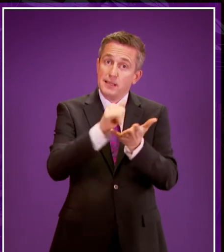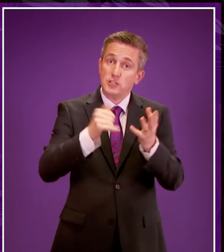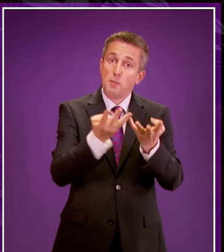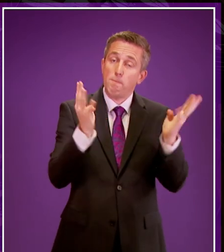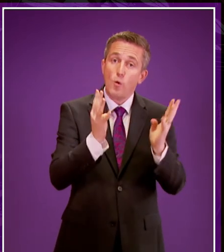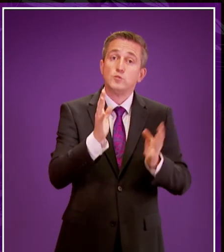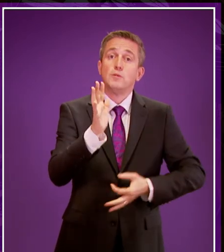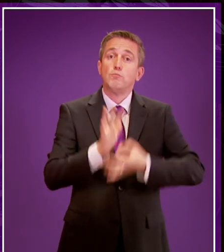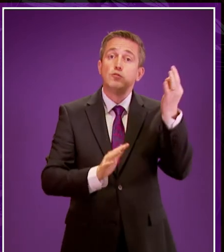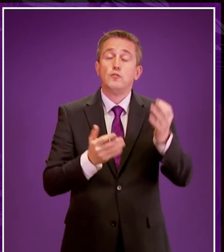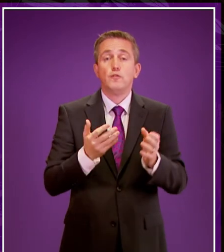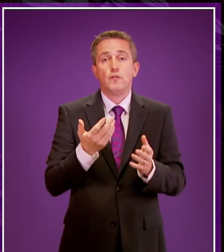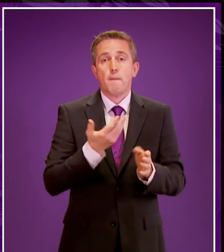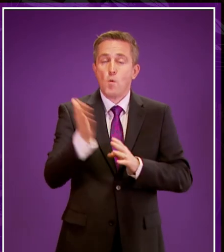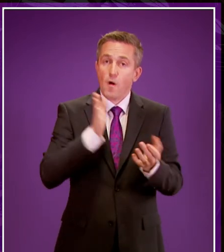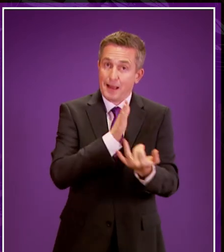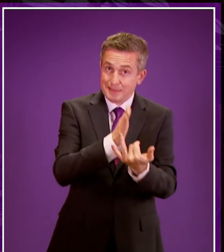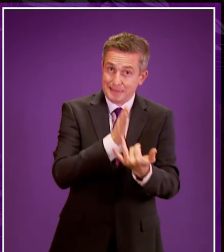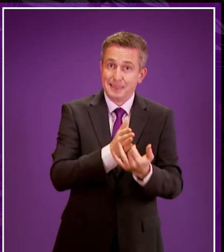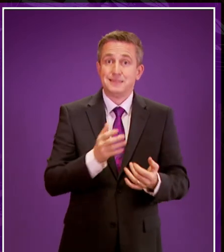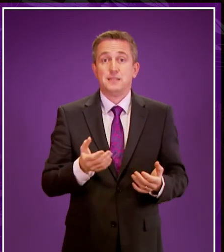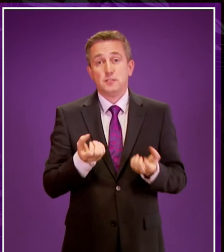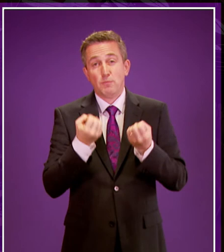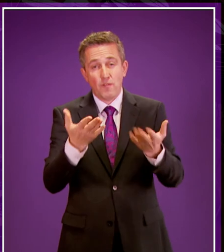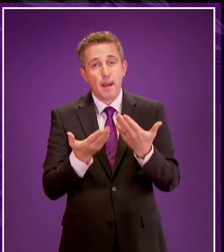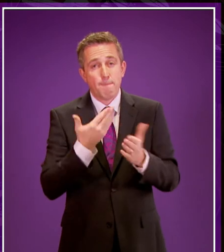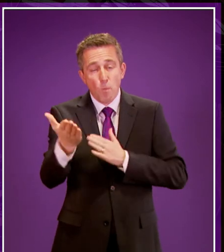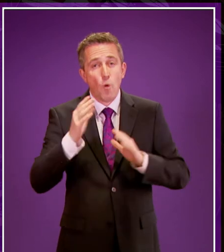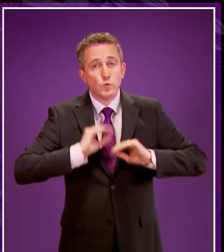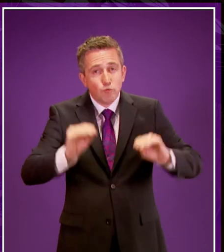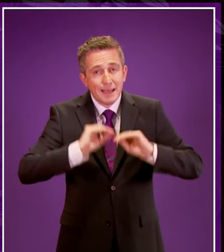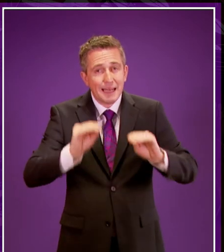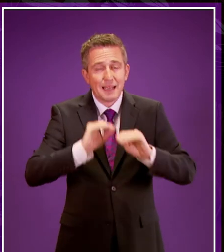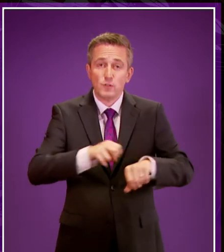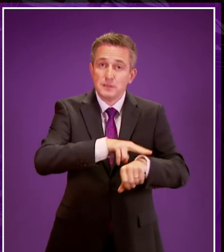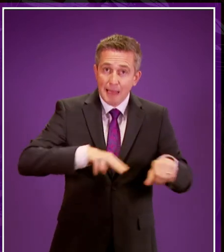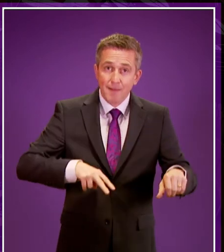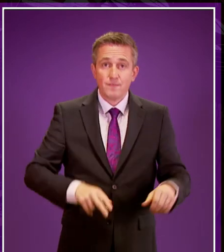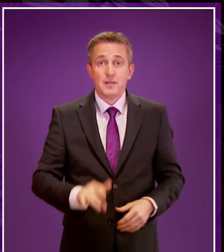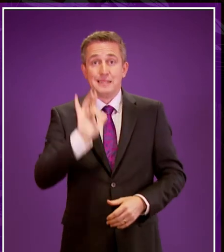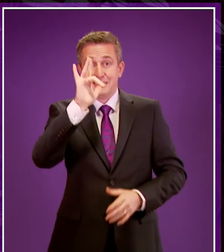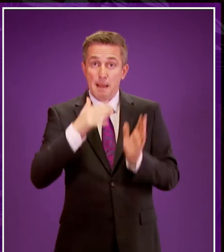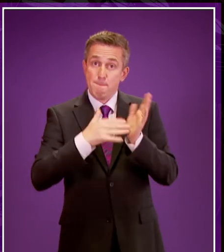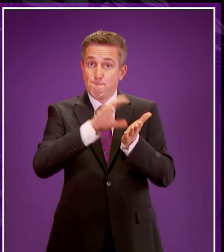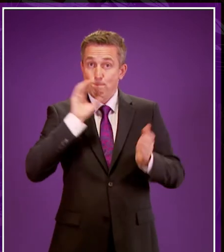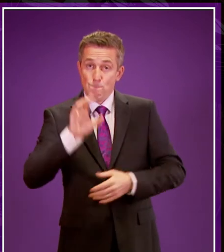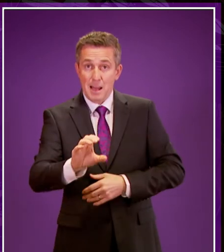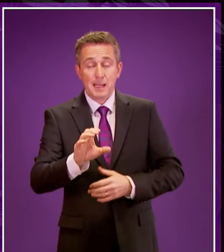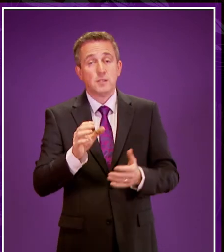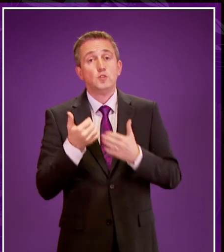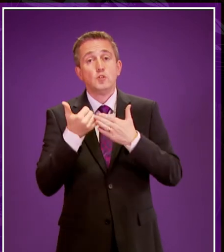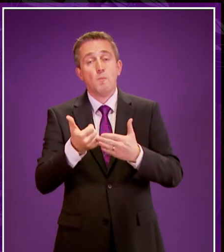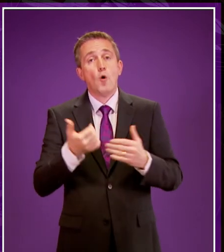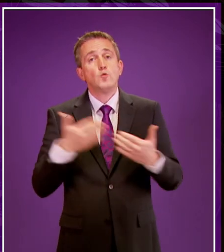improve service capacity, to increase the supply and training of the workforce, and 10 million to support new ways of